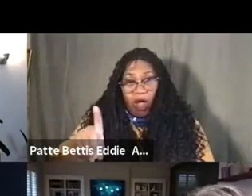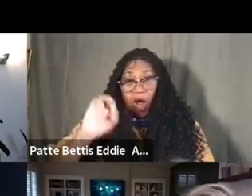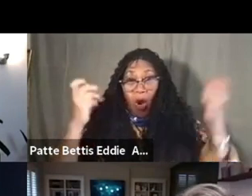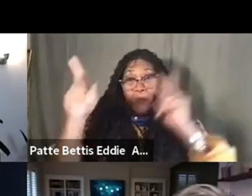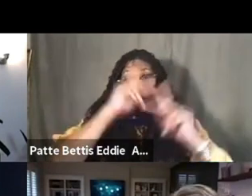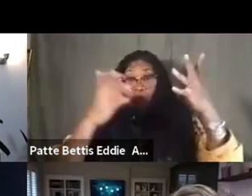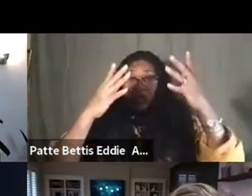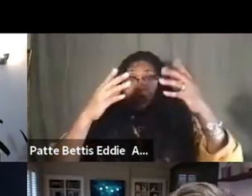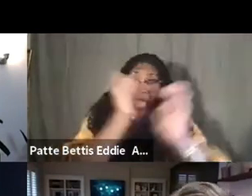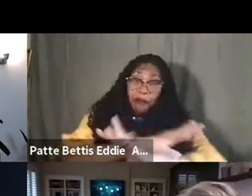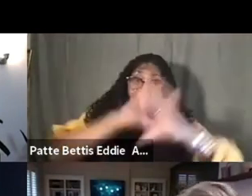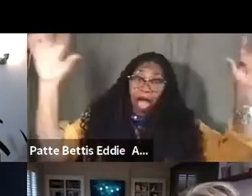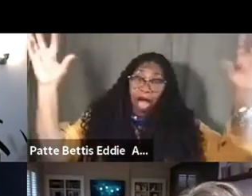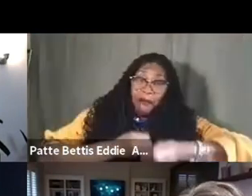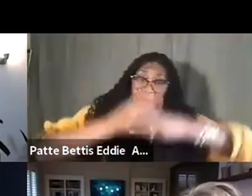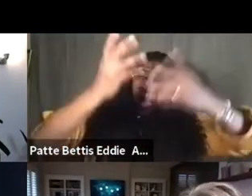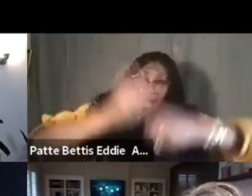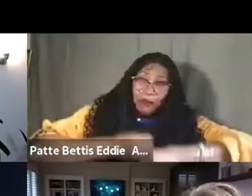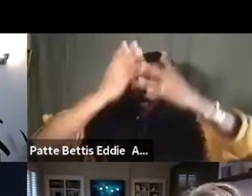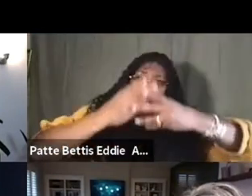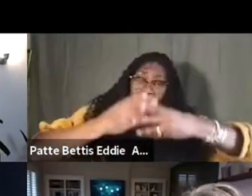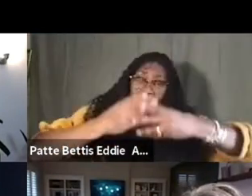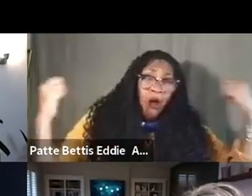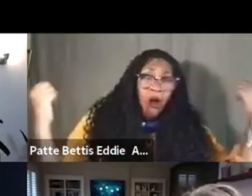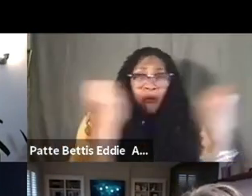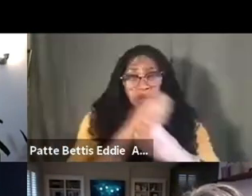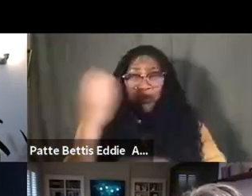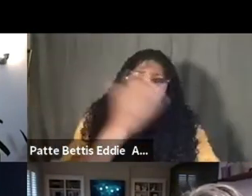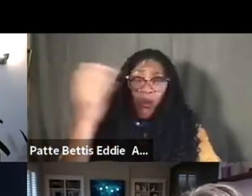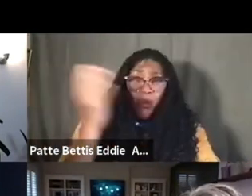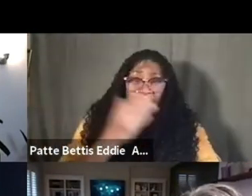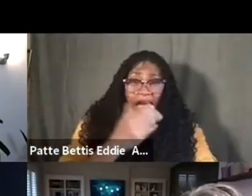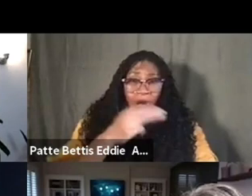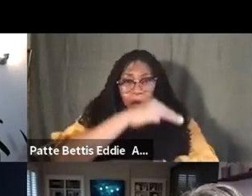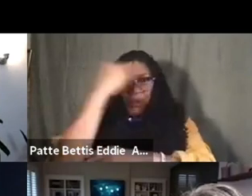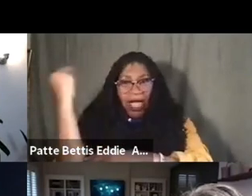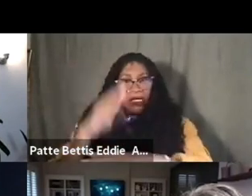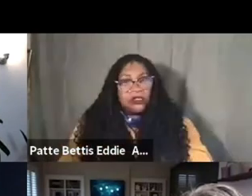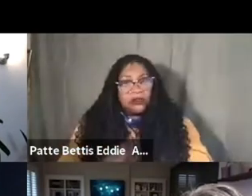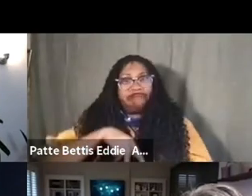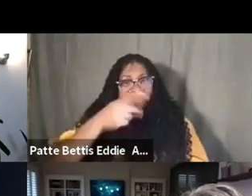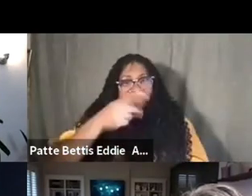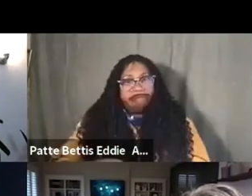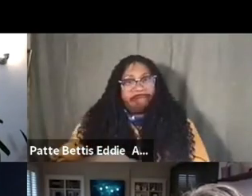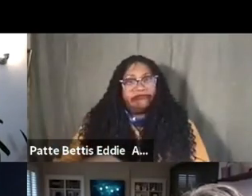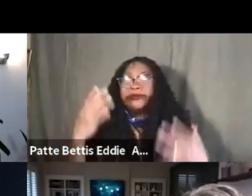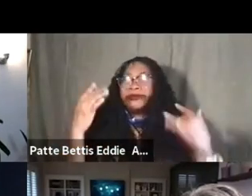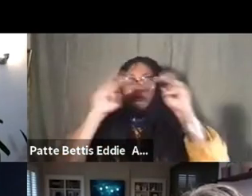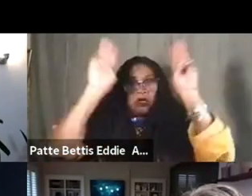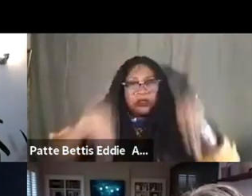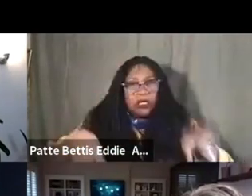Blackness, okay? And that really upset me. I really kind of went off on a lot of museum people,